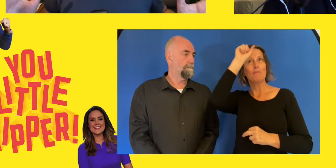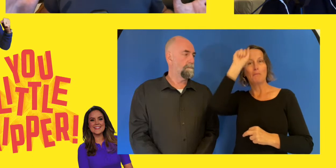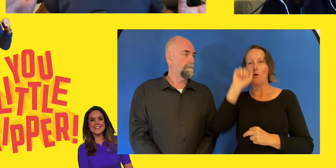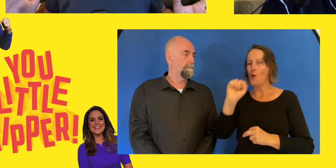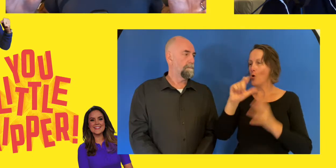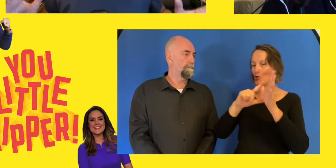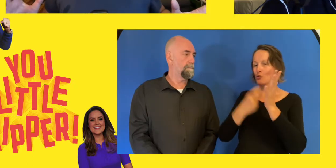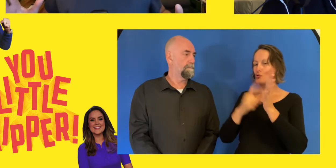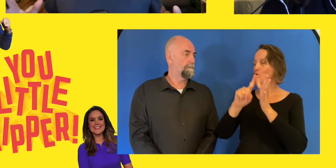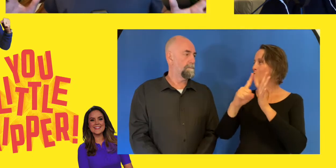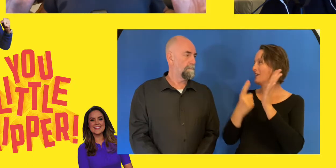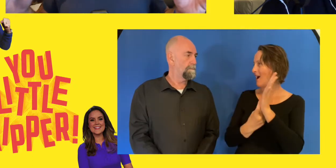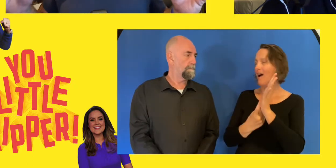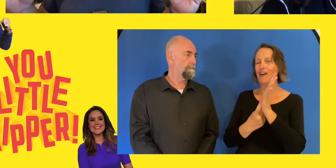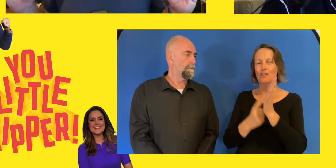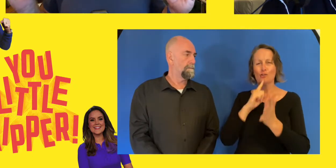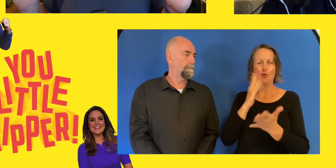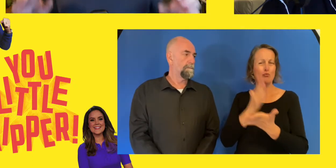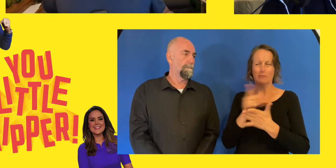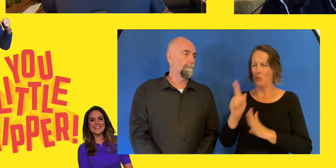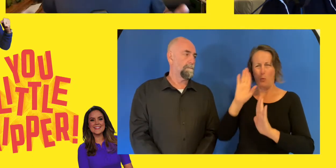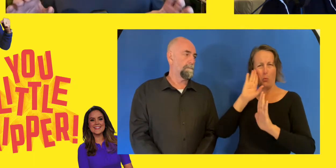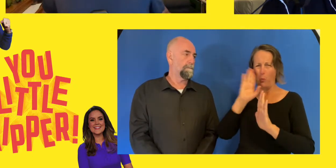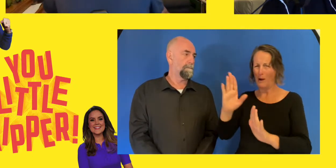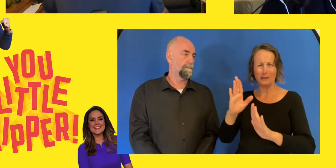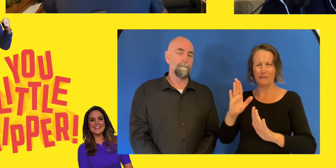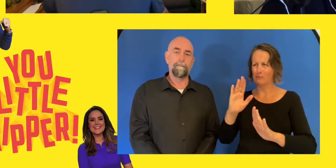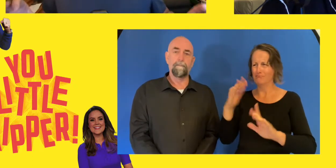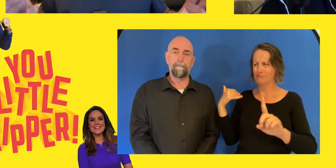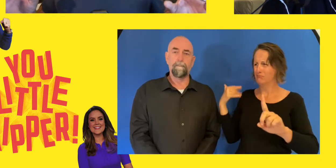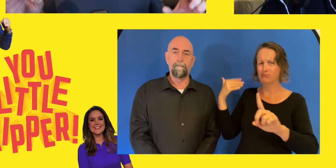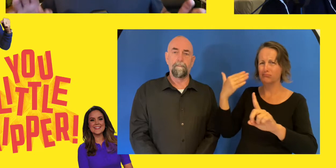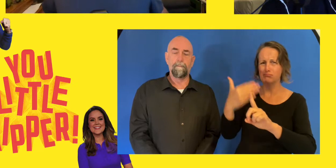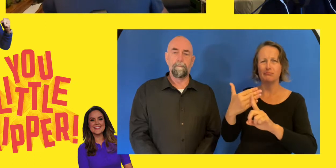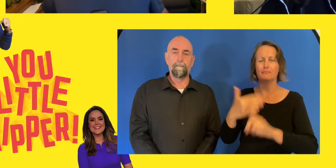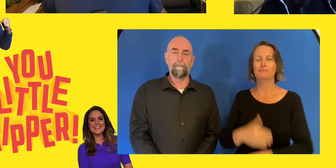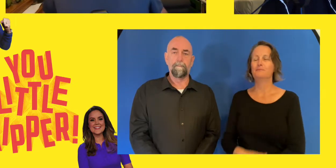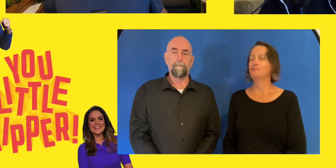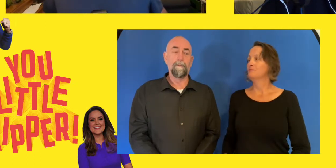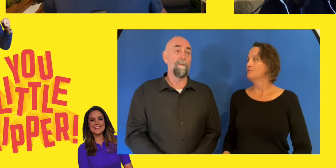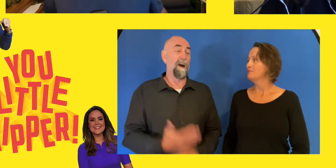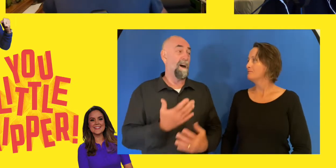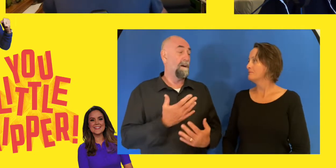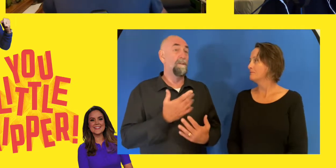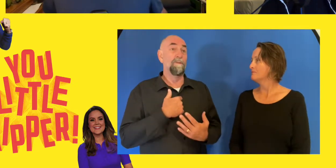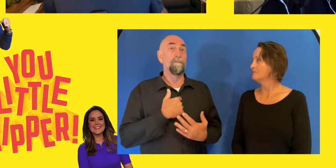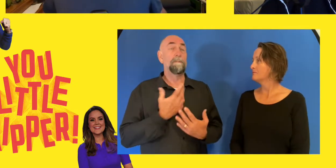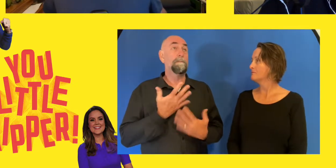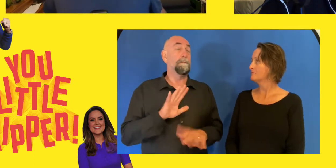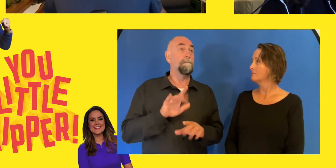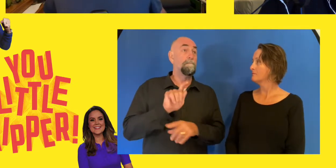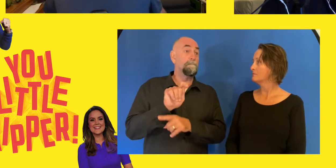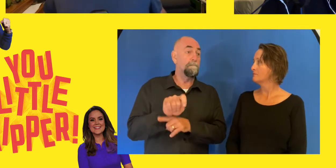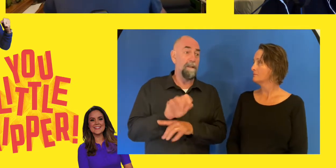been on You Little Ripper before, as just the best of the rest. We need to speak to Mel, because guess what?